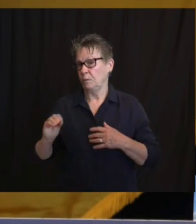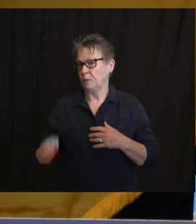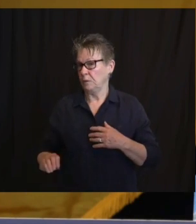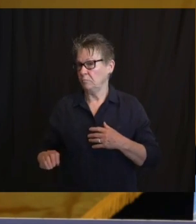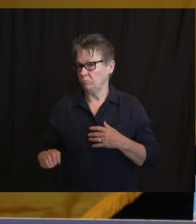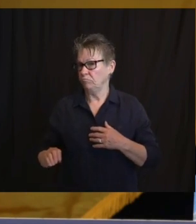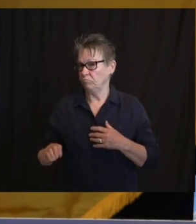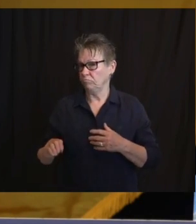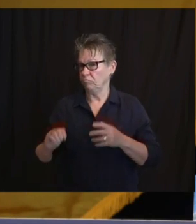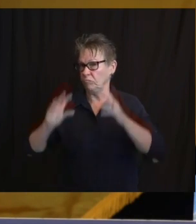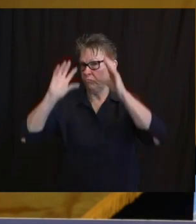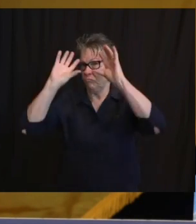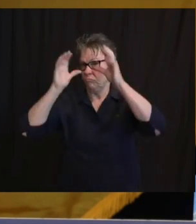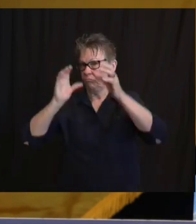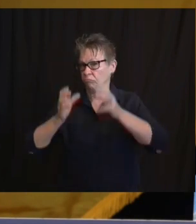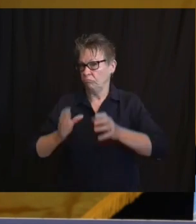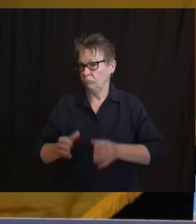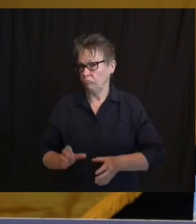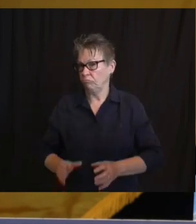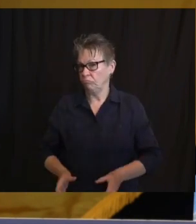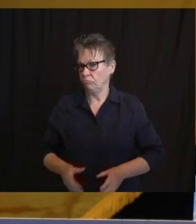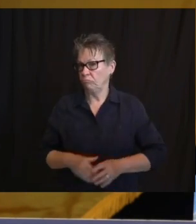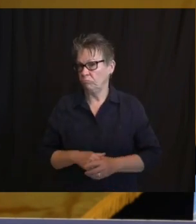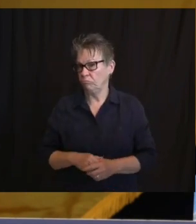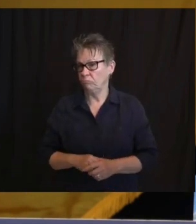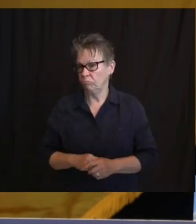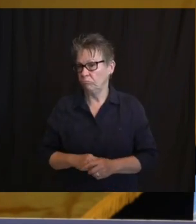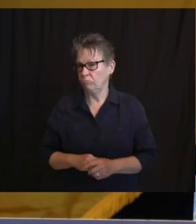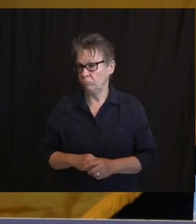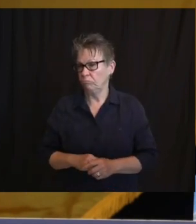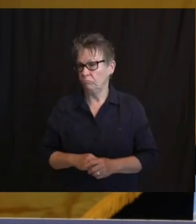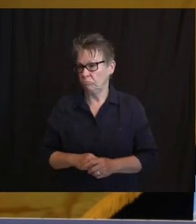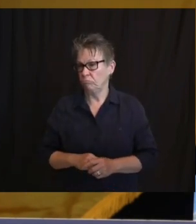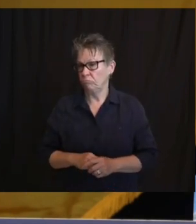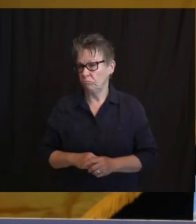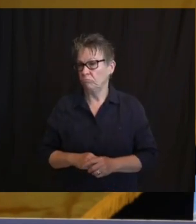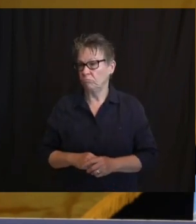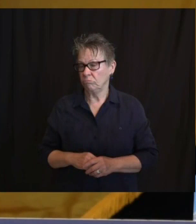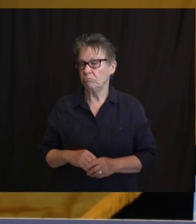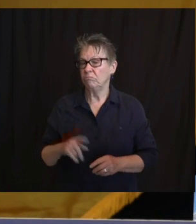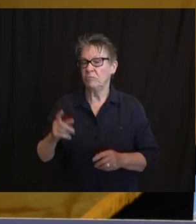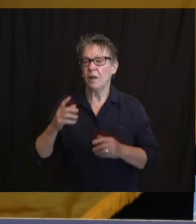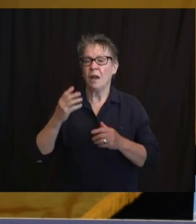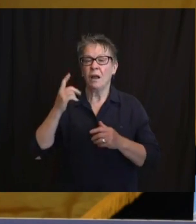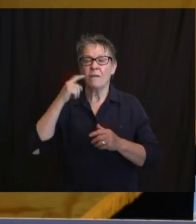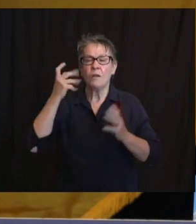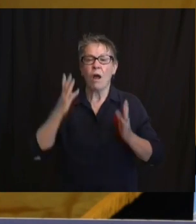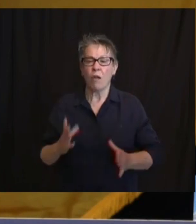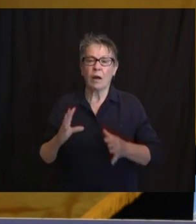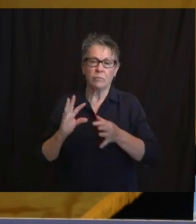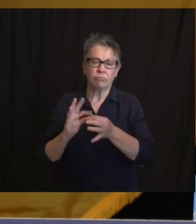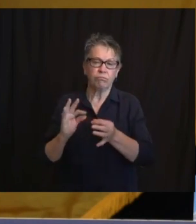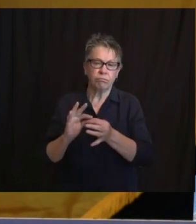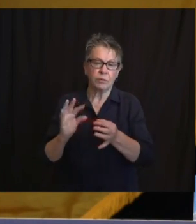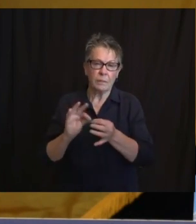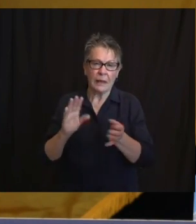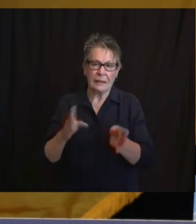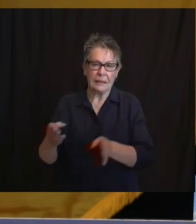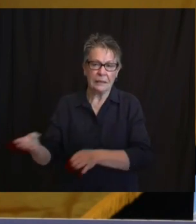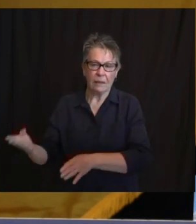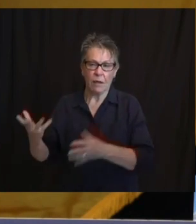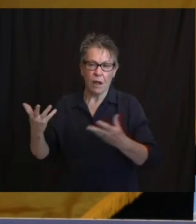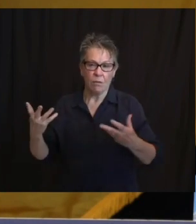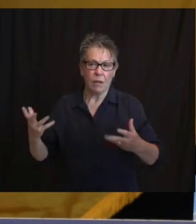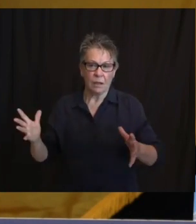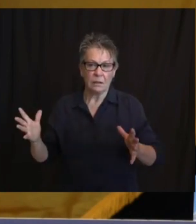on our new cases and deaths. In terms of deaths, the breakdown of deaths by race and ethnicity